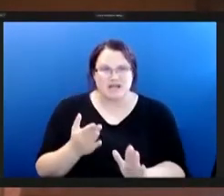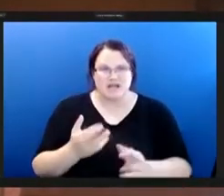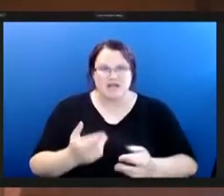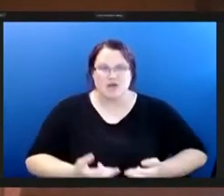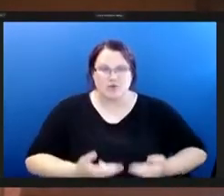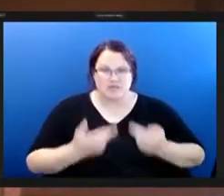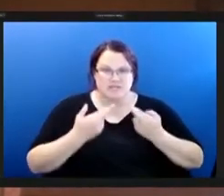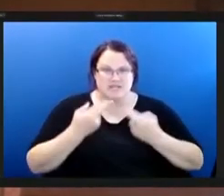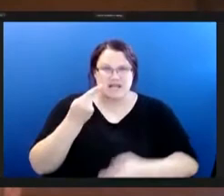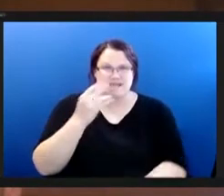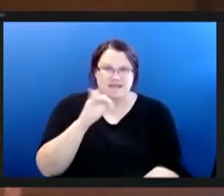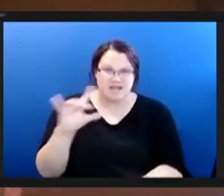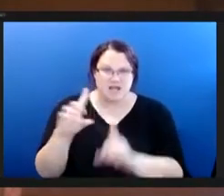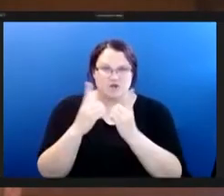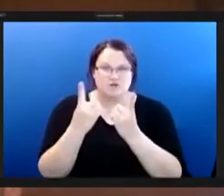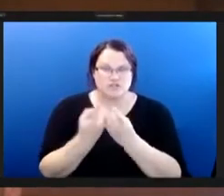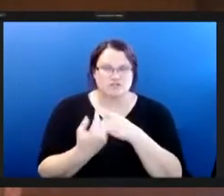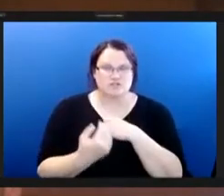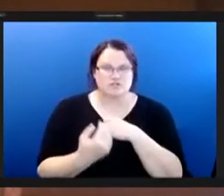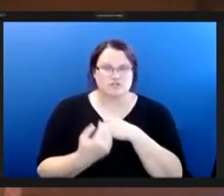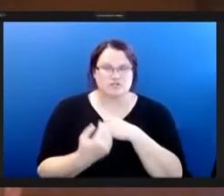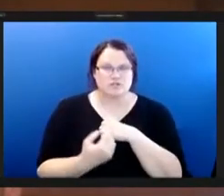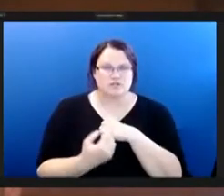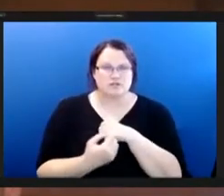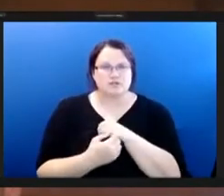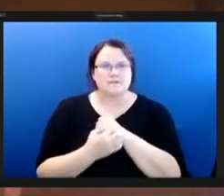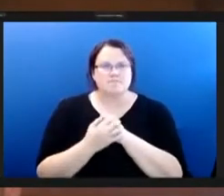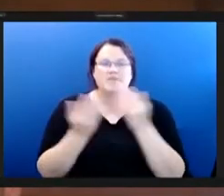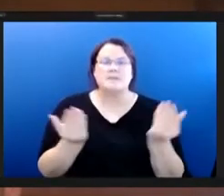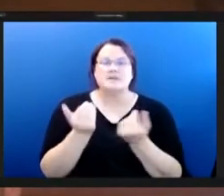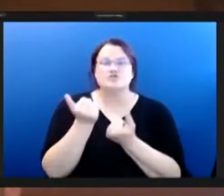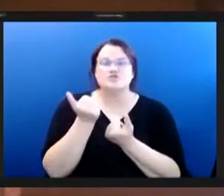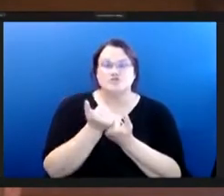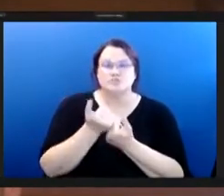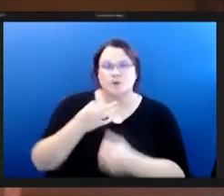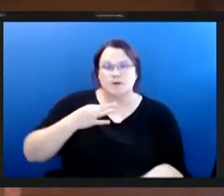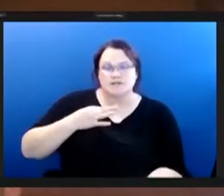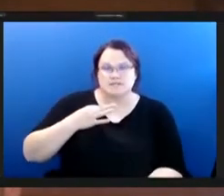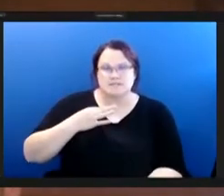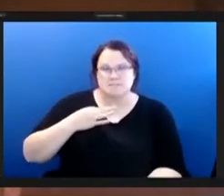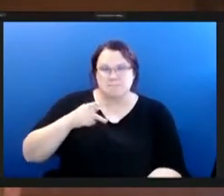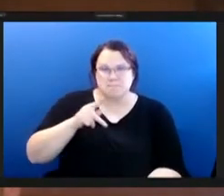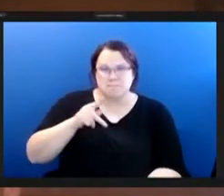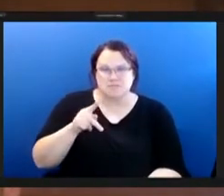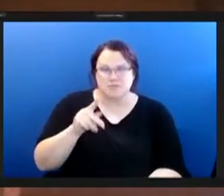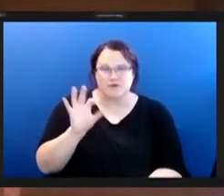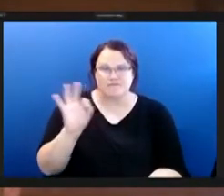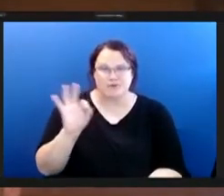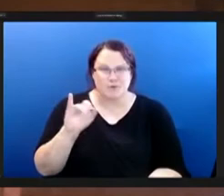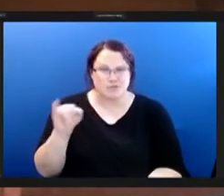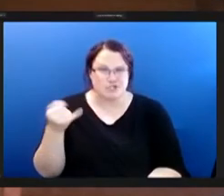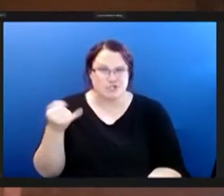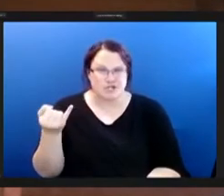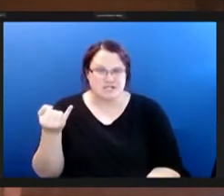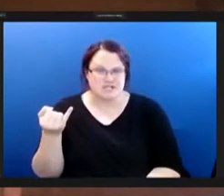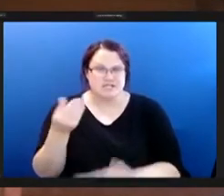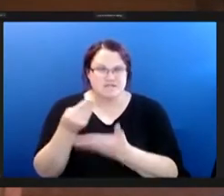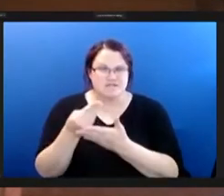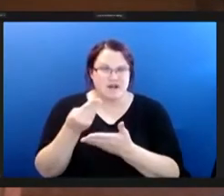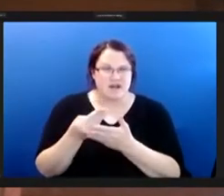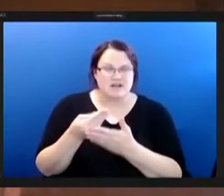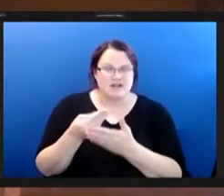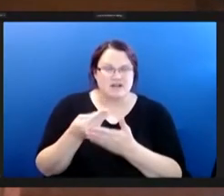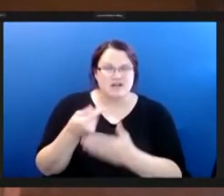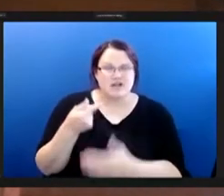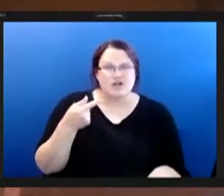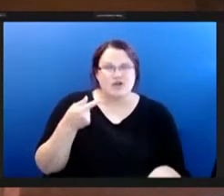district i am here to support the pittsburgh food justice fund and its grassroots efforts to